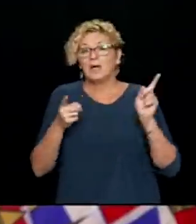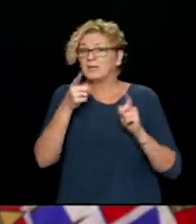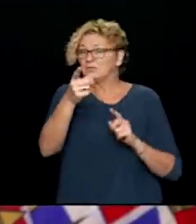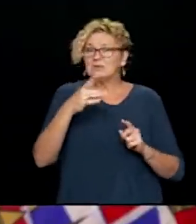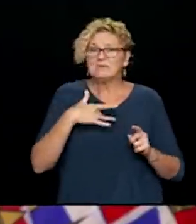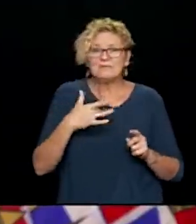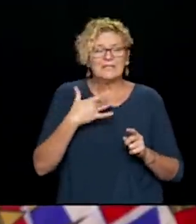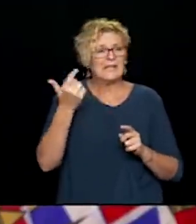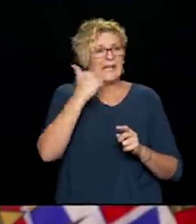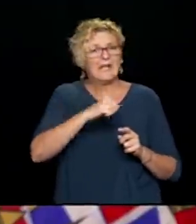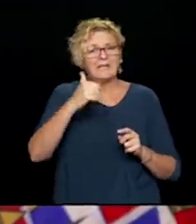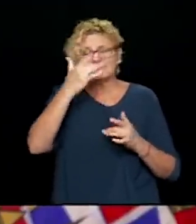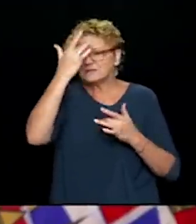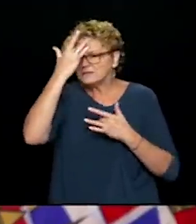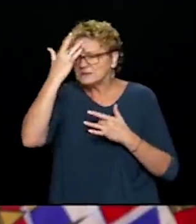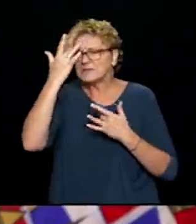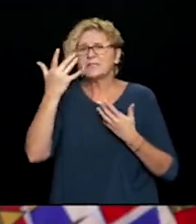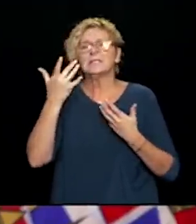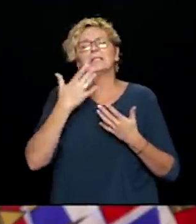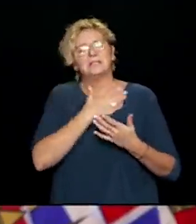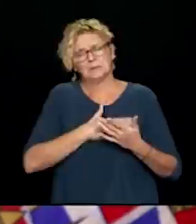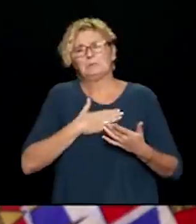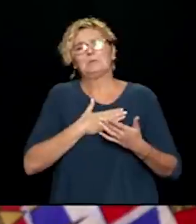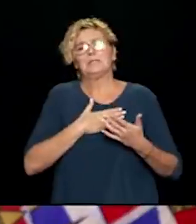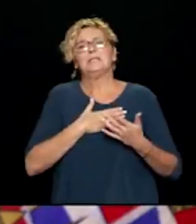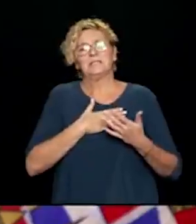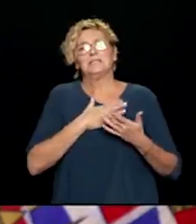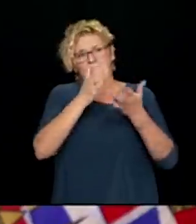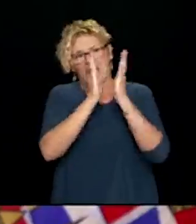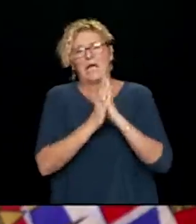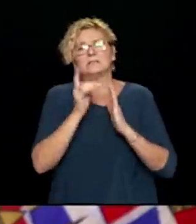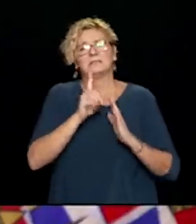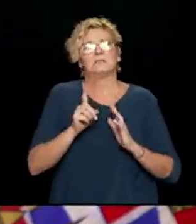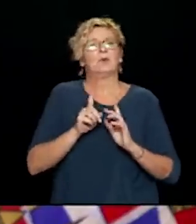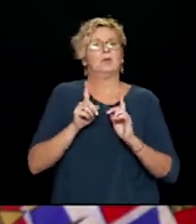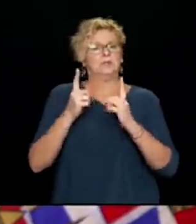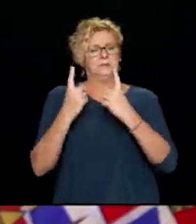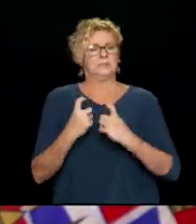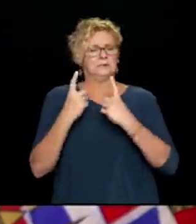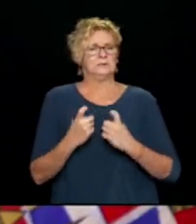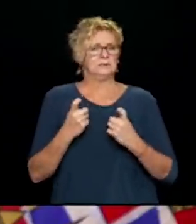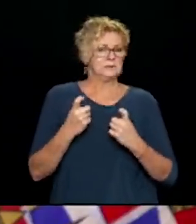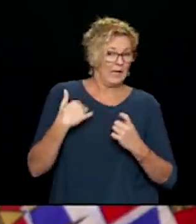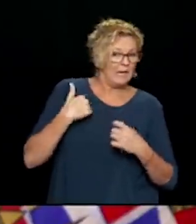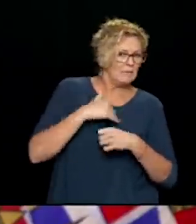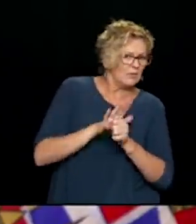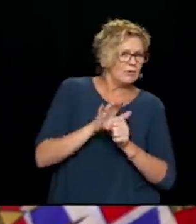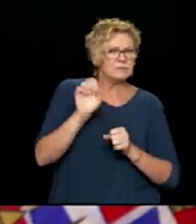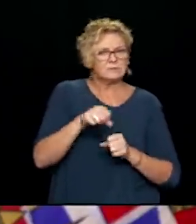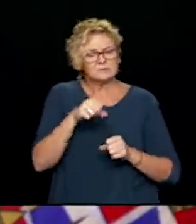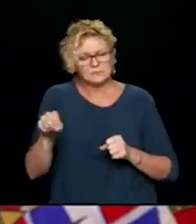doubts, stay away from others. Get a test. We have seen that people can easily and innovate